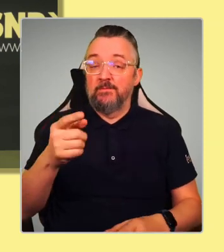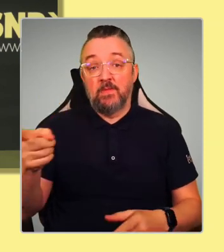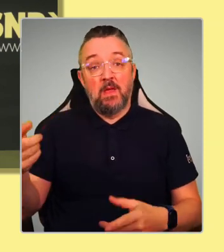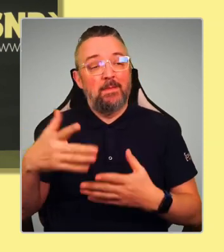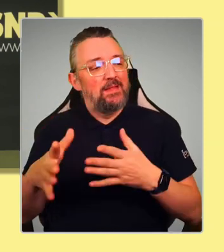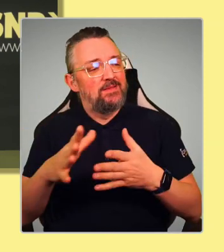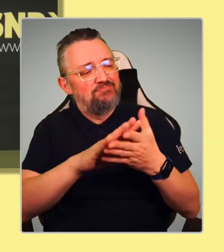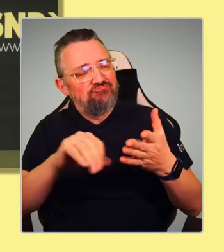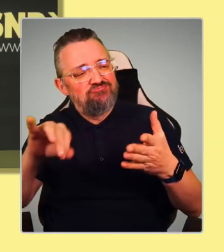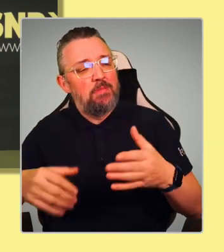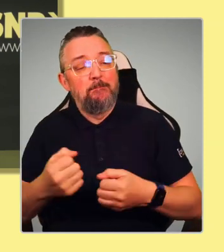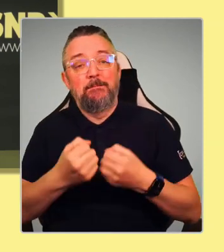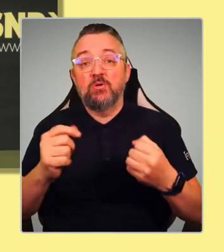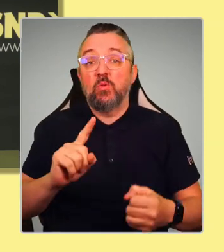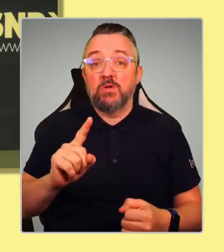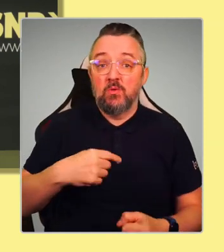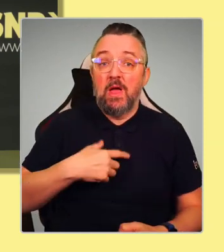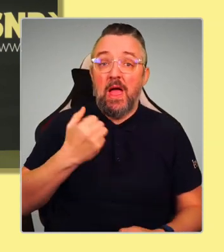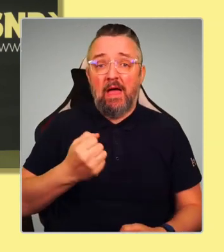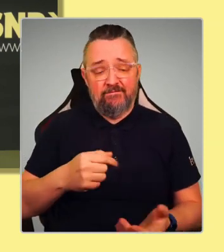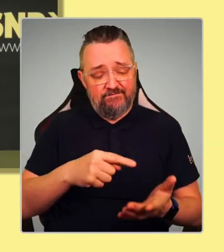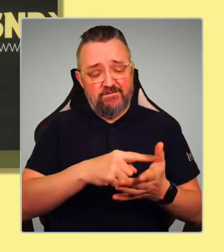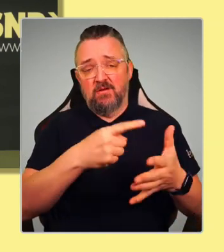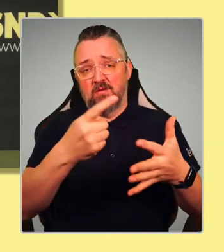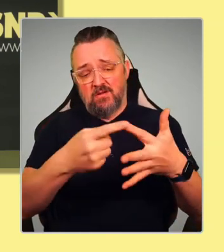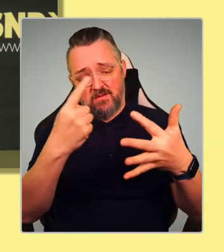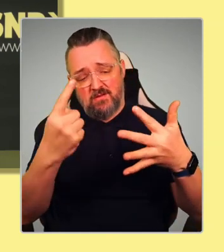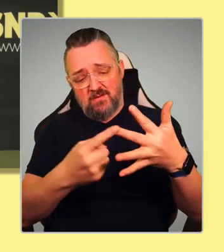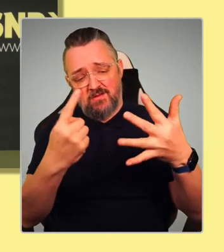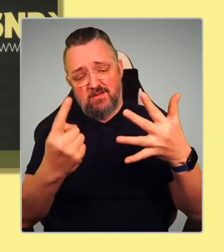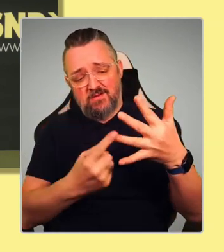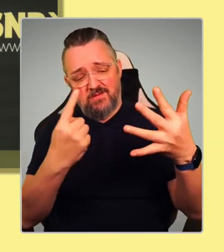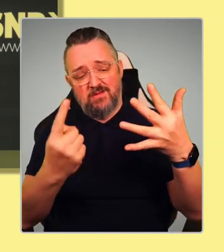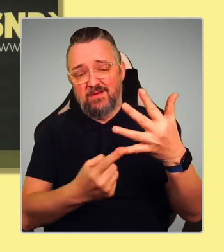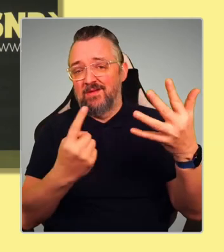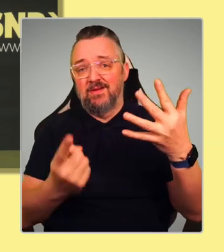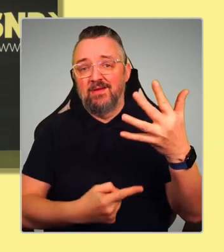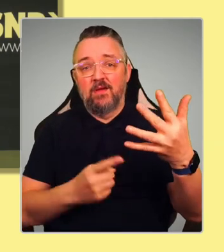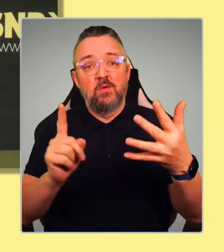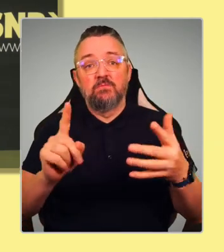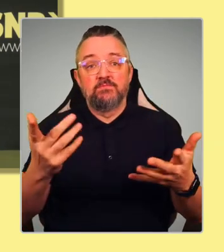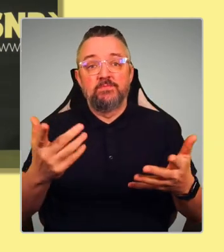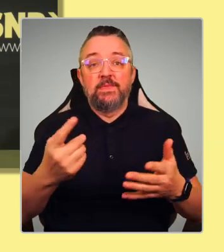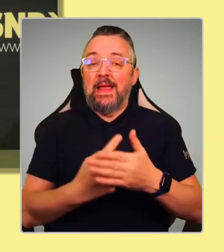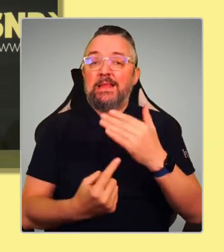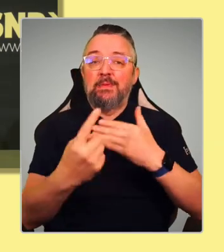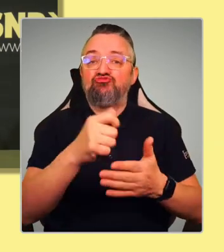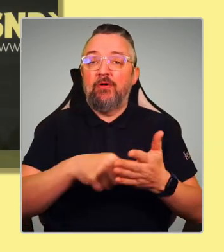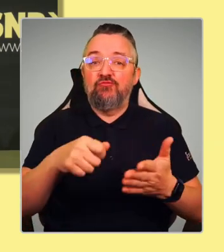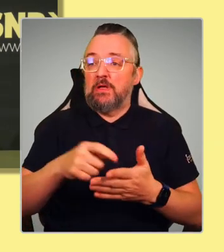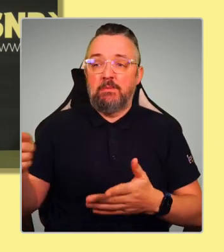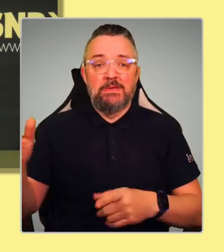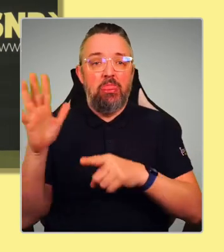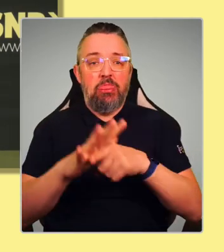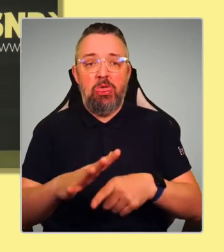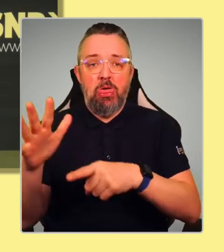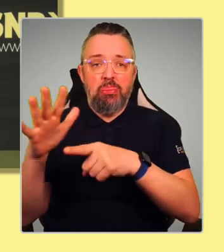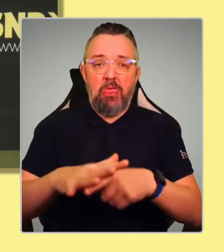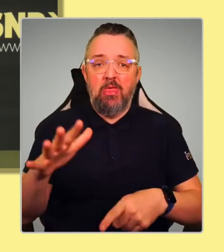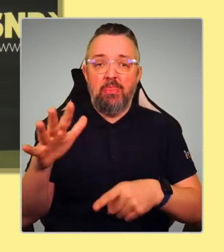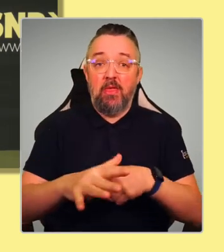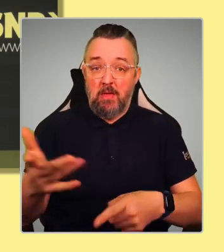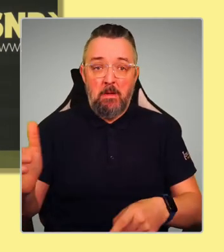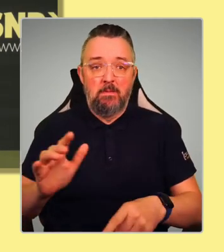we've got mandate after mandate for a democratic referendum that's been denied. So this is UK government. We'll keep saying no,